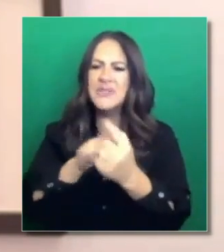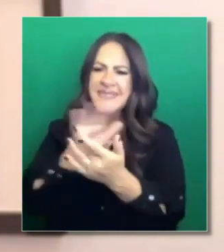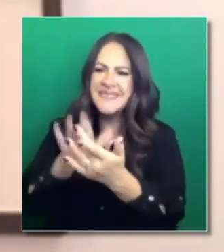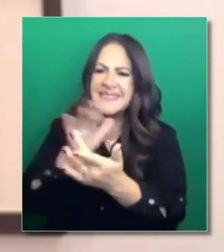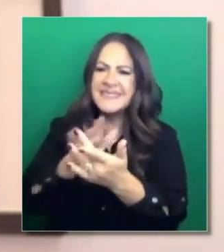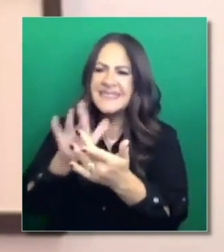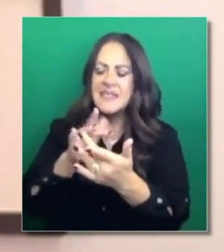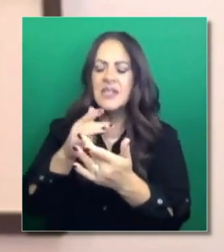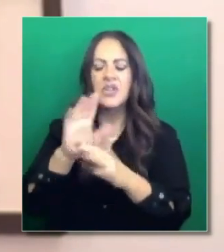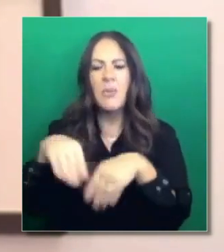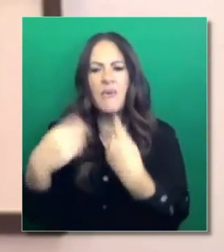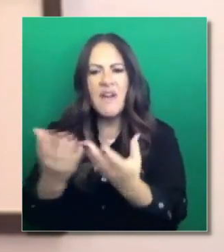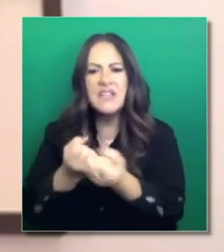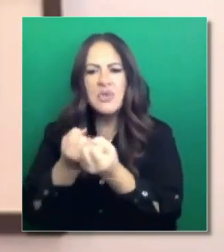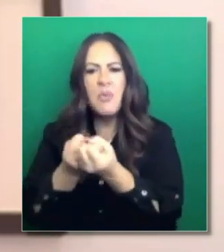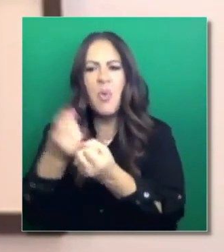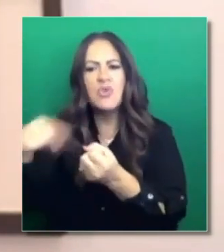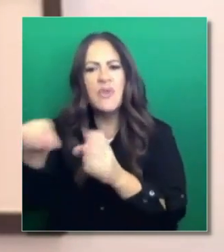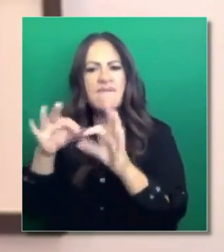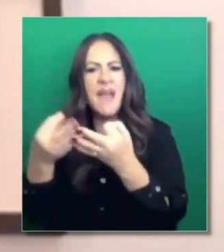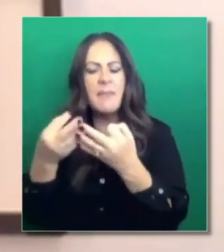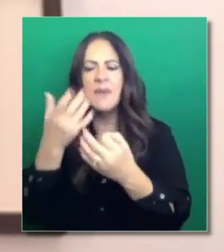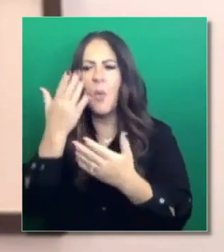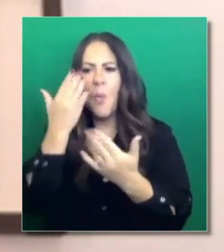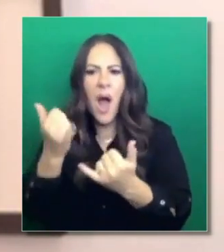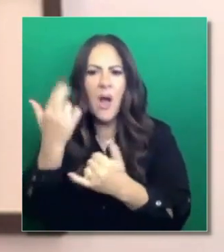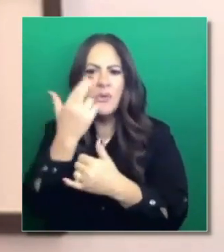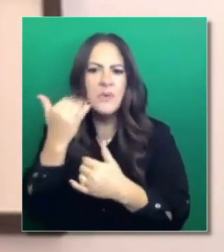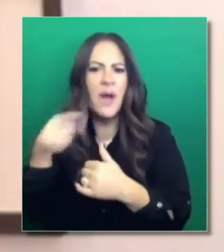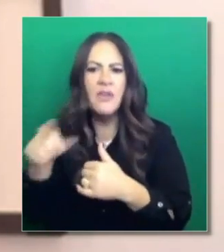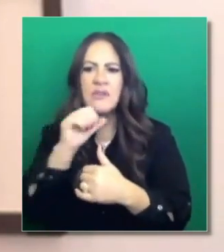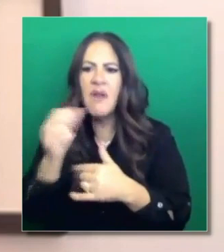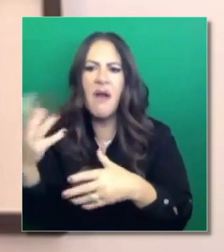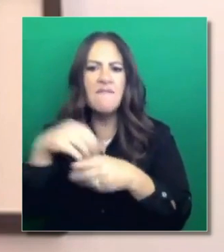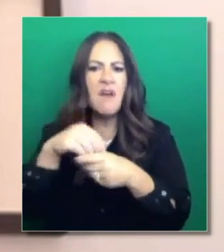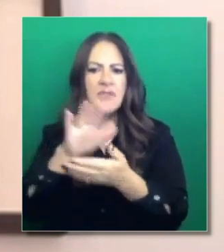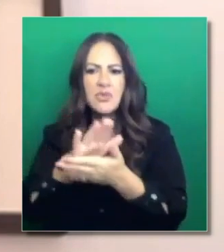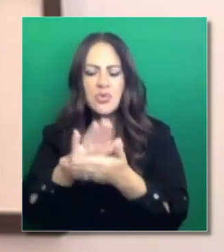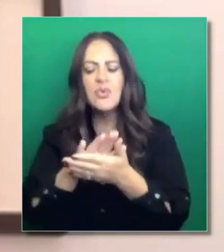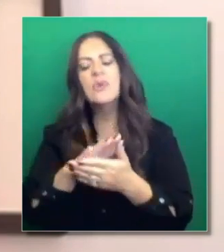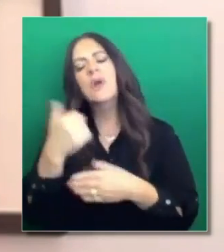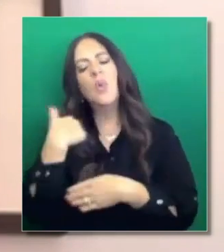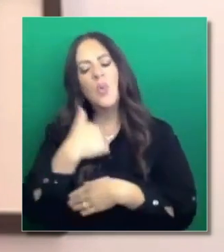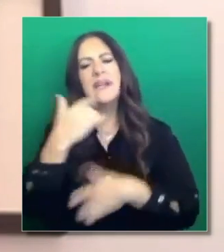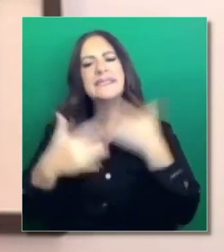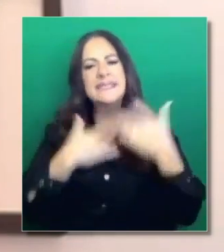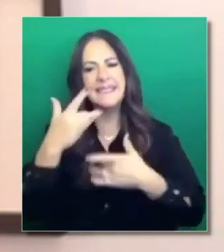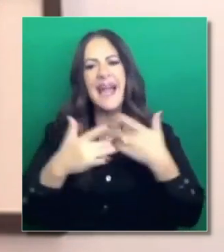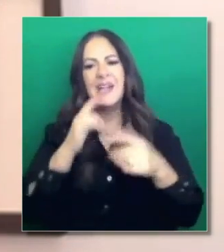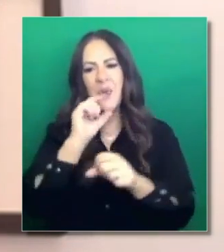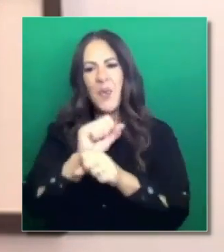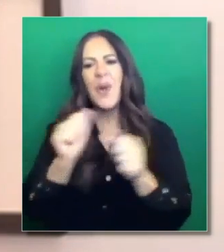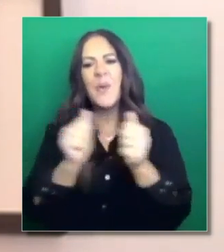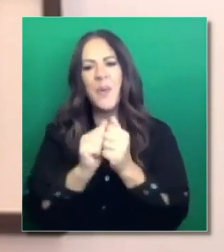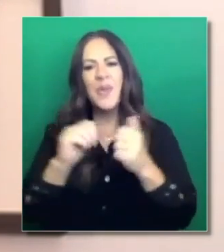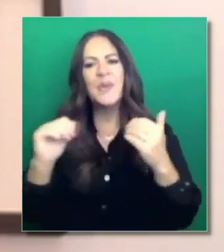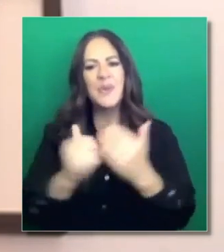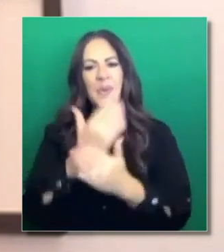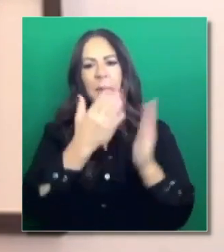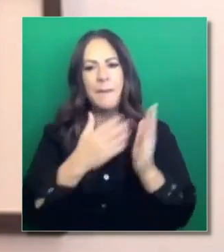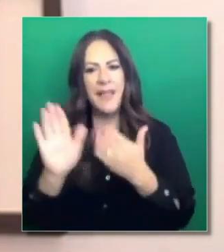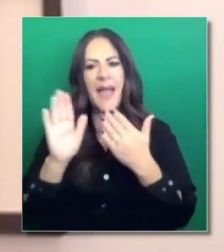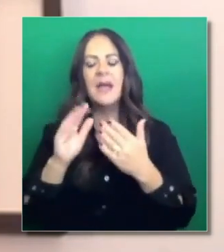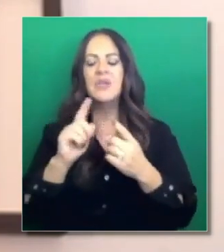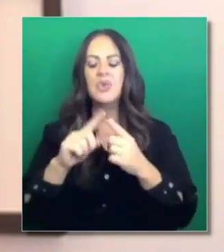needed resources. We will continue to do all of these things. And we are excited to work on this plan to accelerate